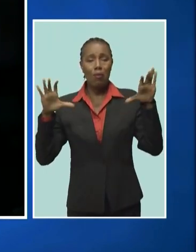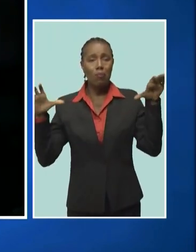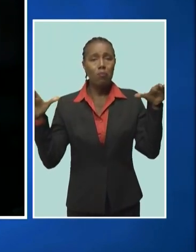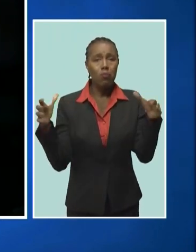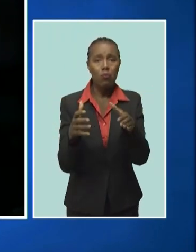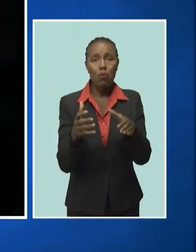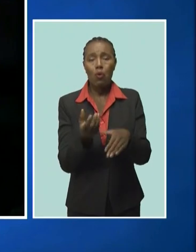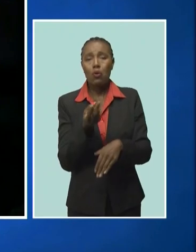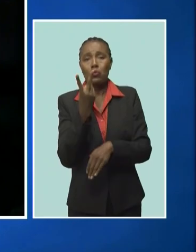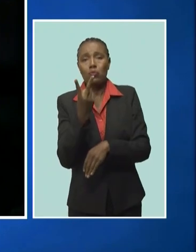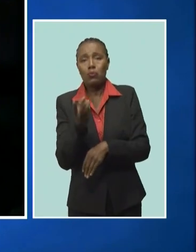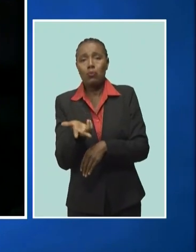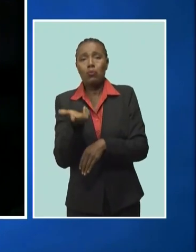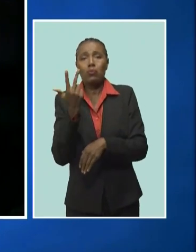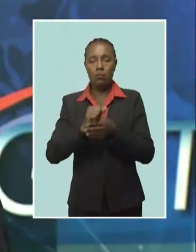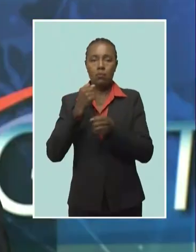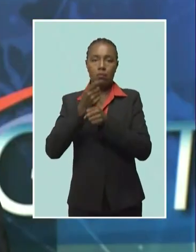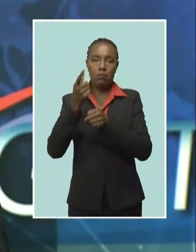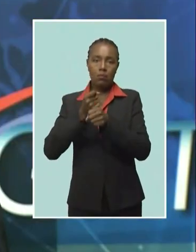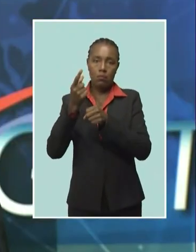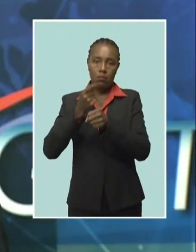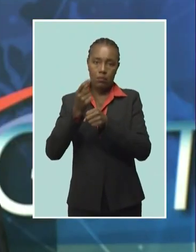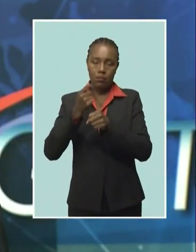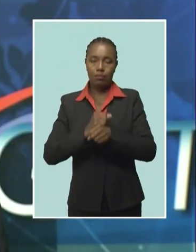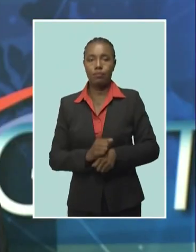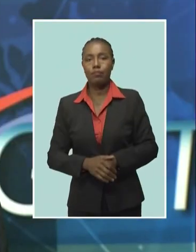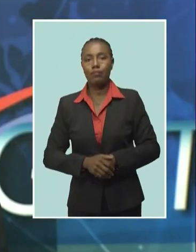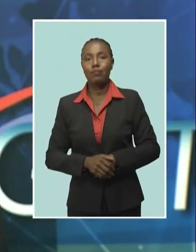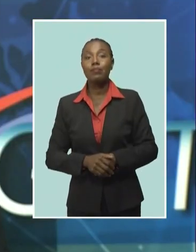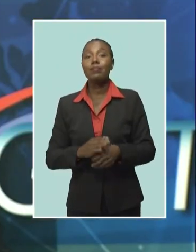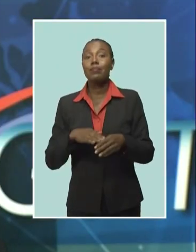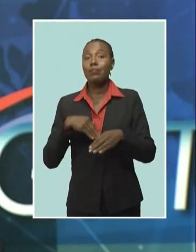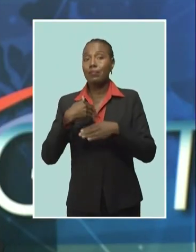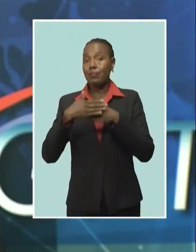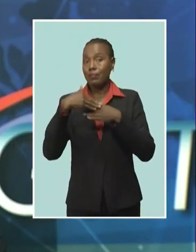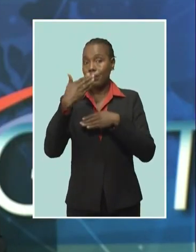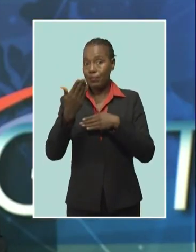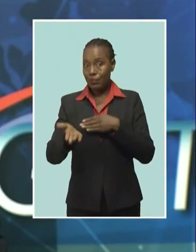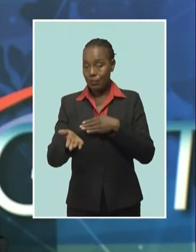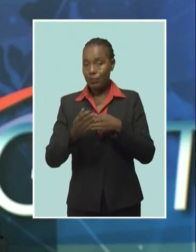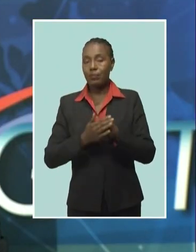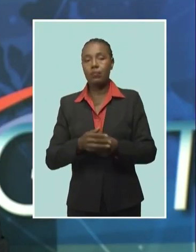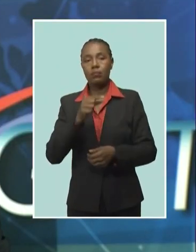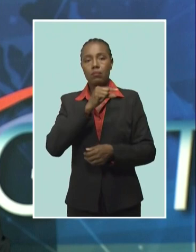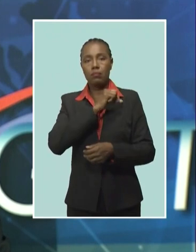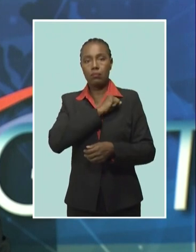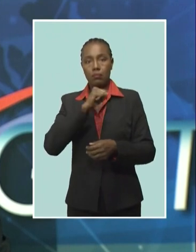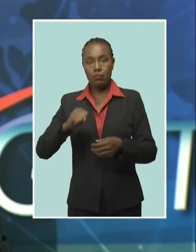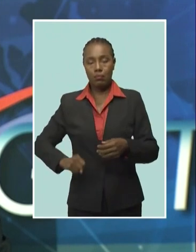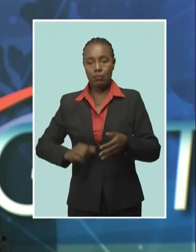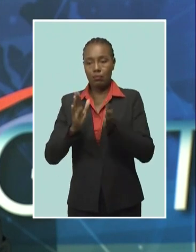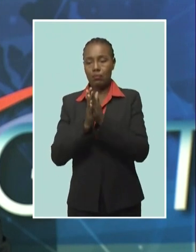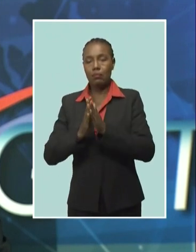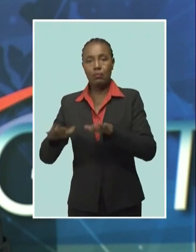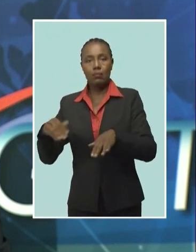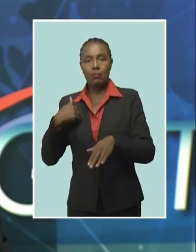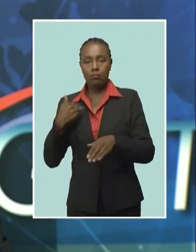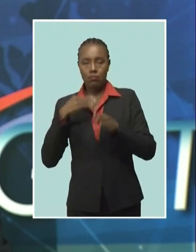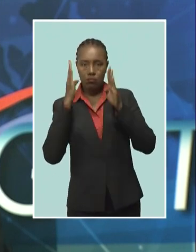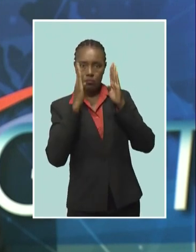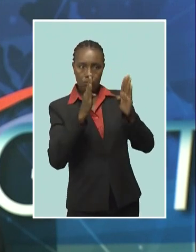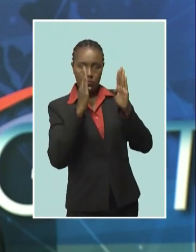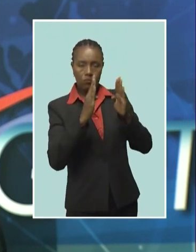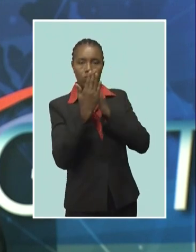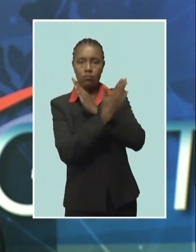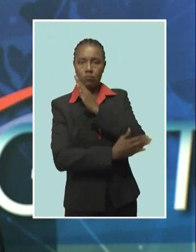all live in a two and three-bedroom unit. We'll take a break, but coming up, a government senator is asking young Barbadians to pay attention to